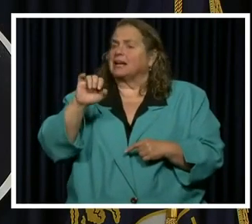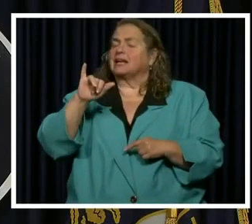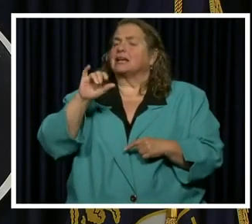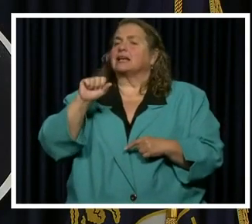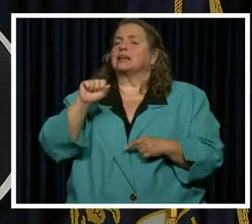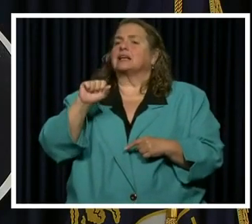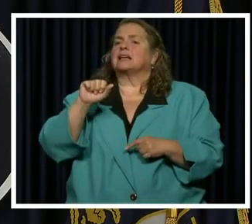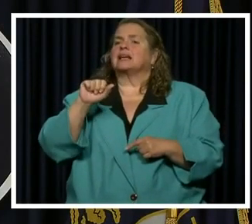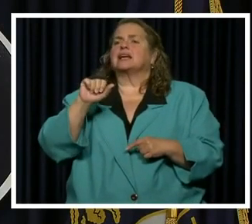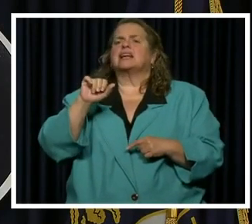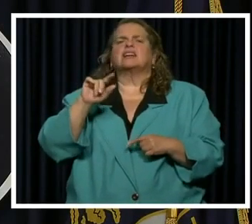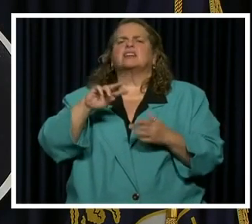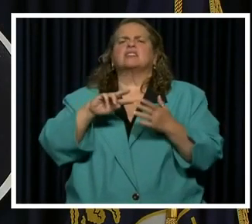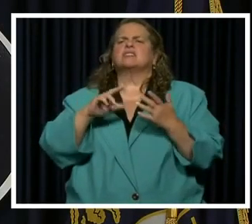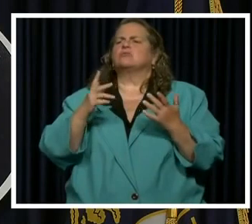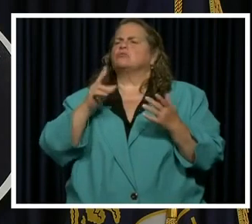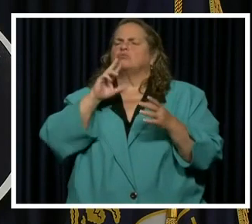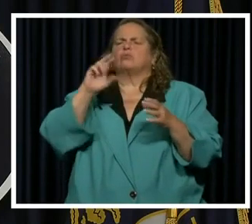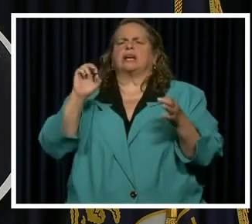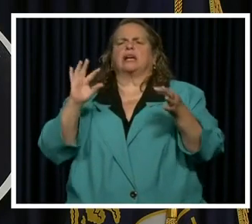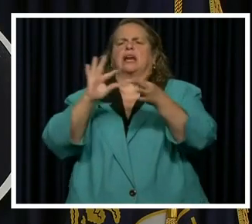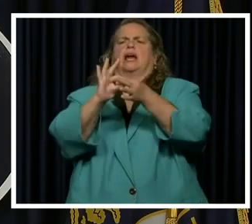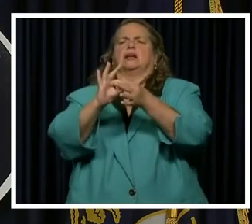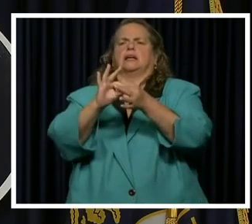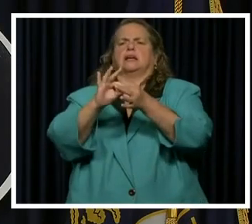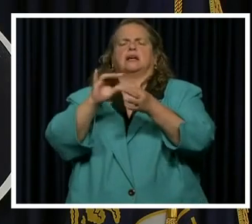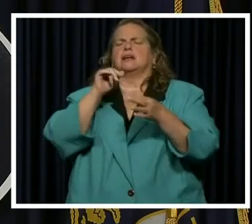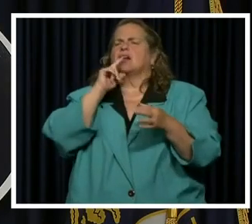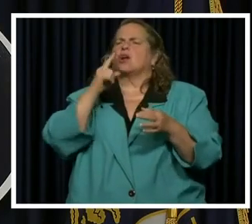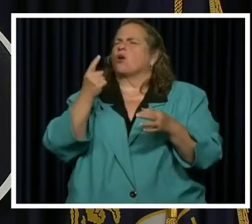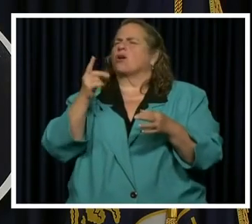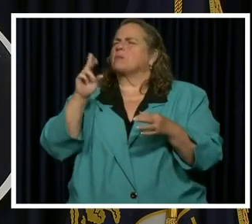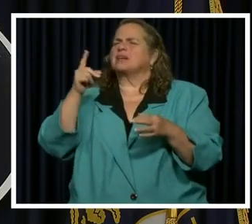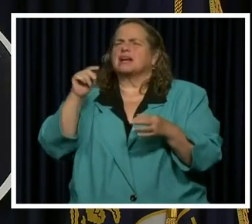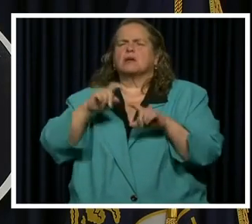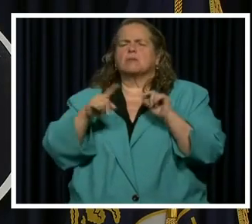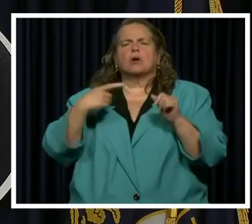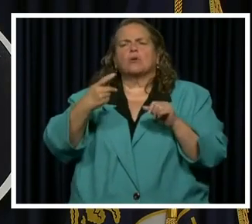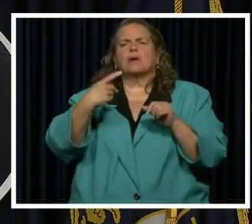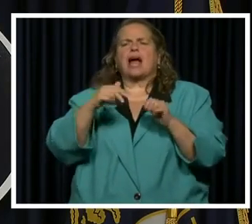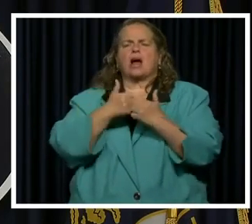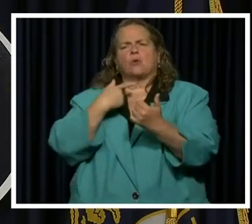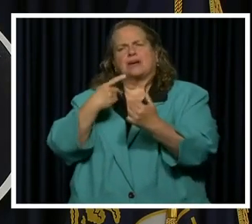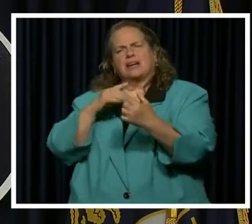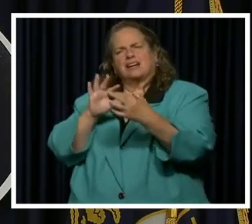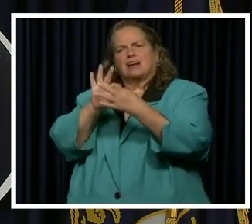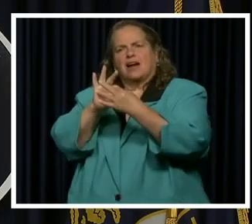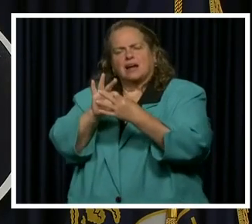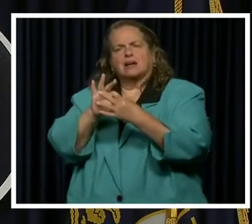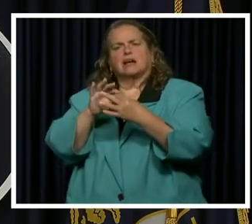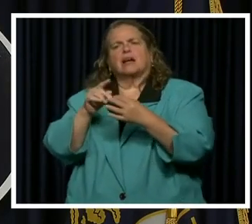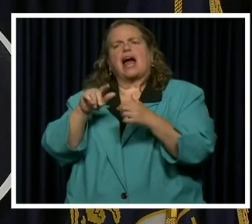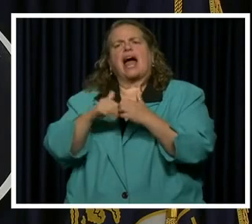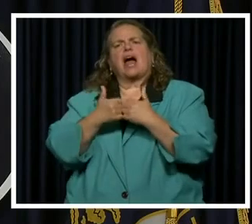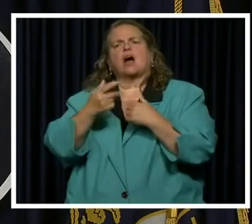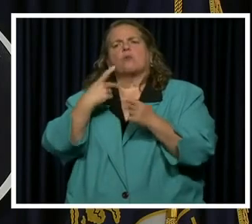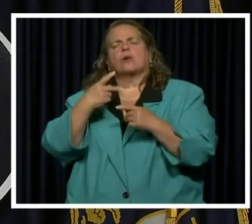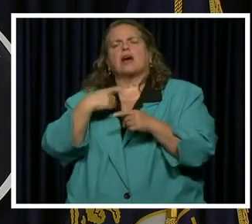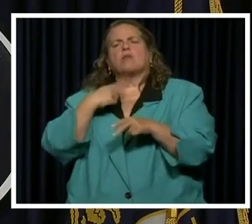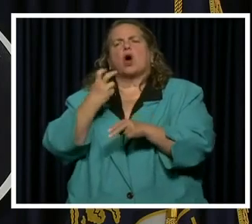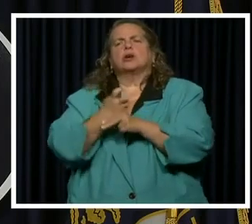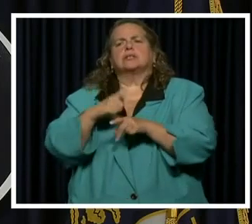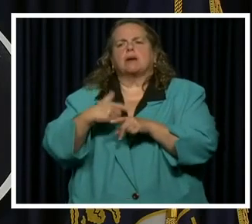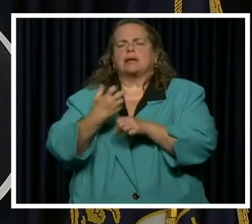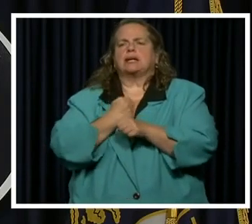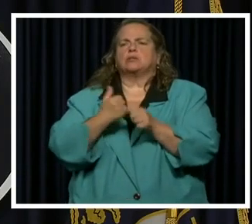reconnecting. It's about coming together at a time where it's very difficult to get together. It's about sharing